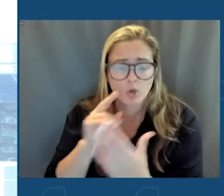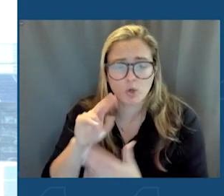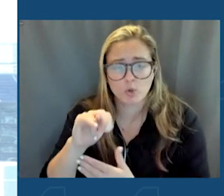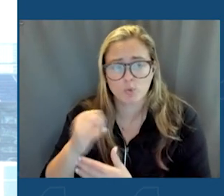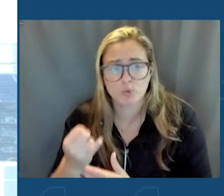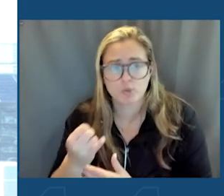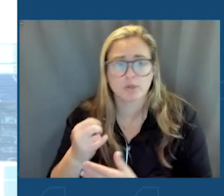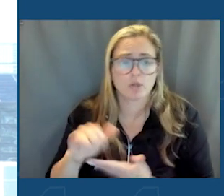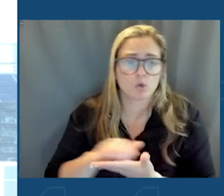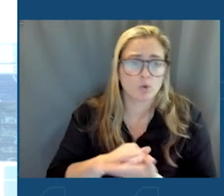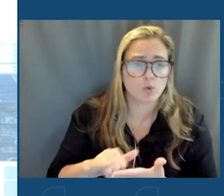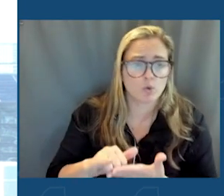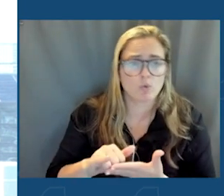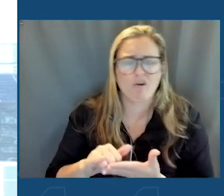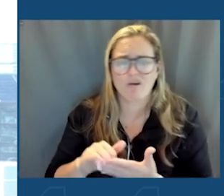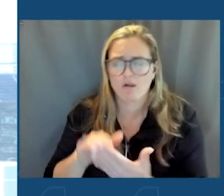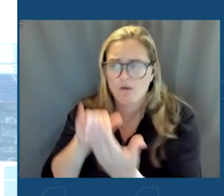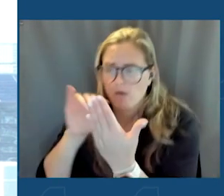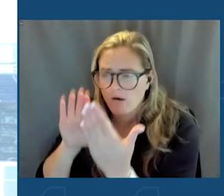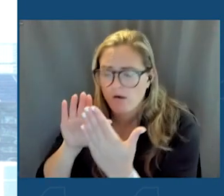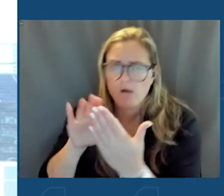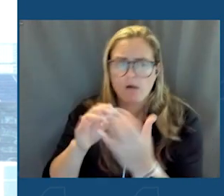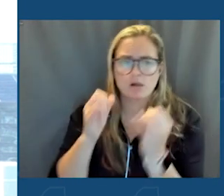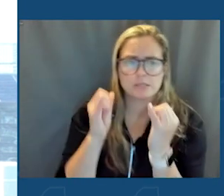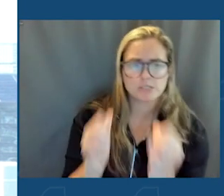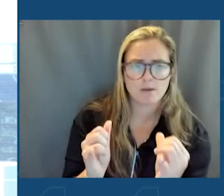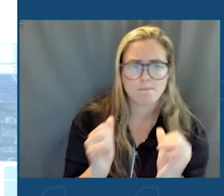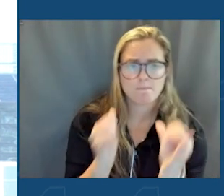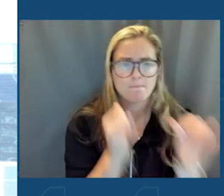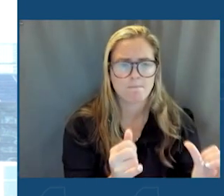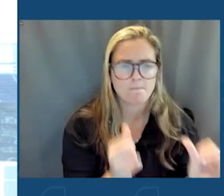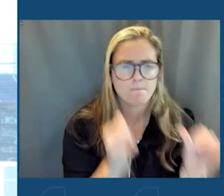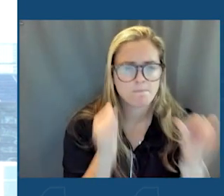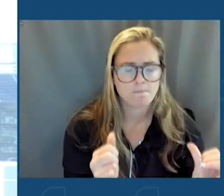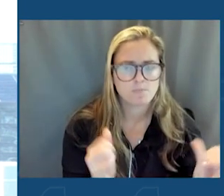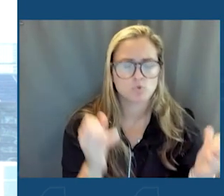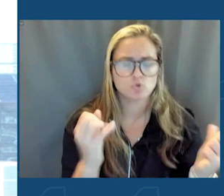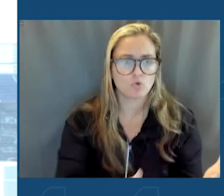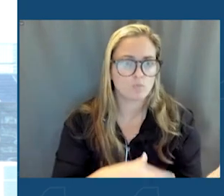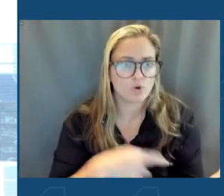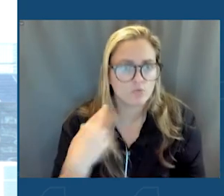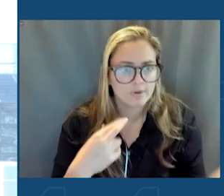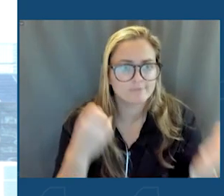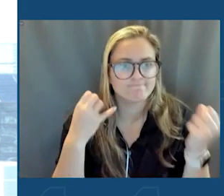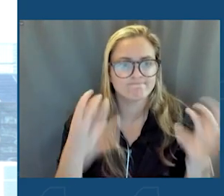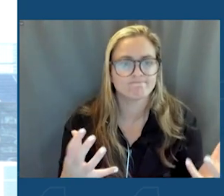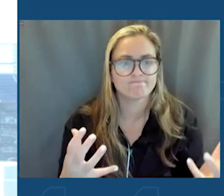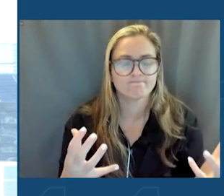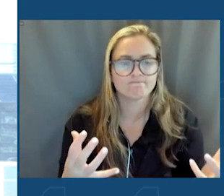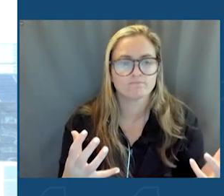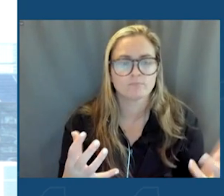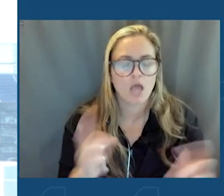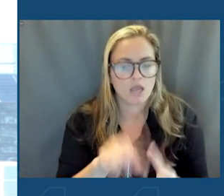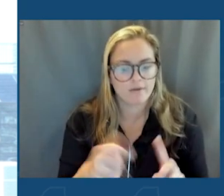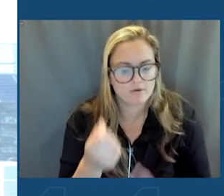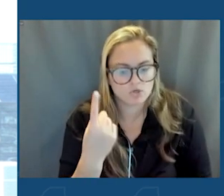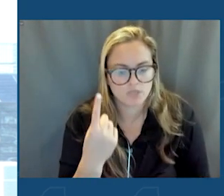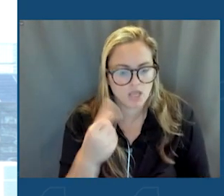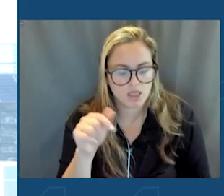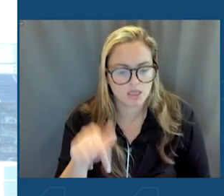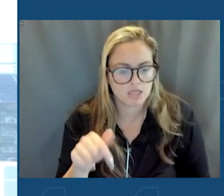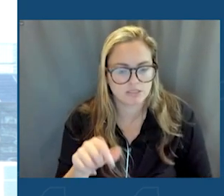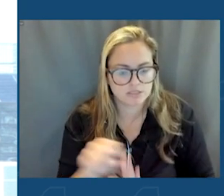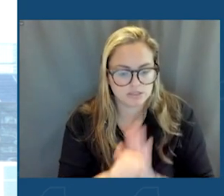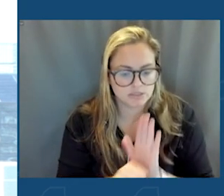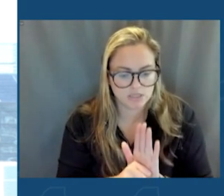with so much common interest and so much at stake for our residents. I cannot fathom this state